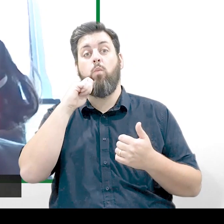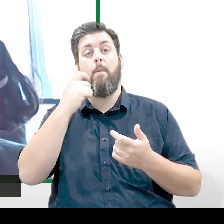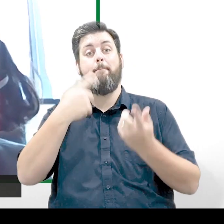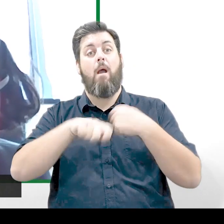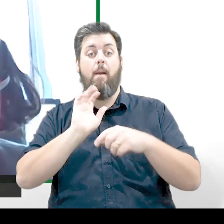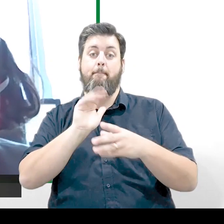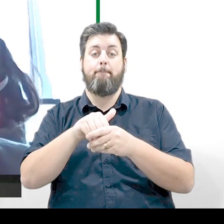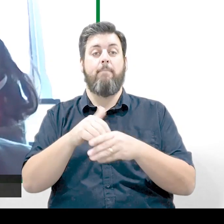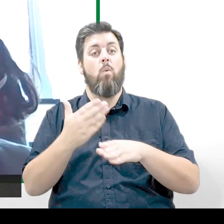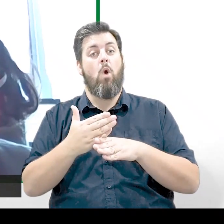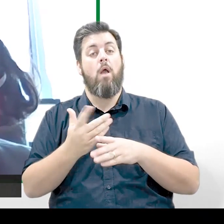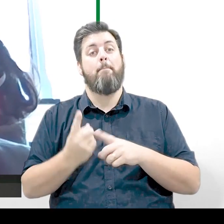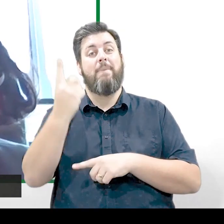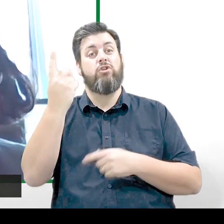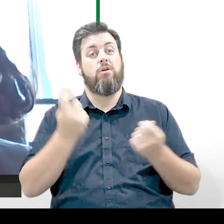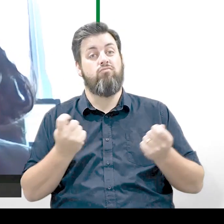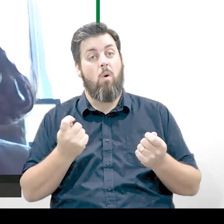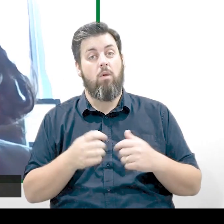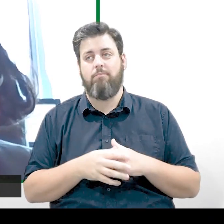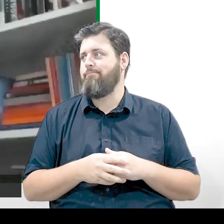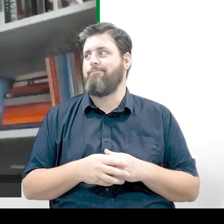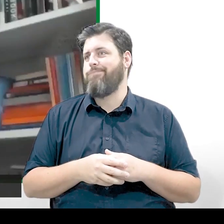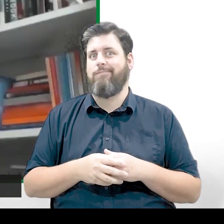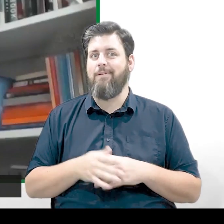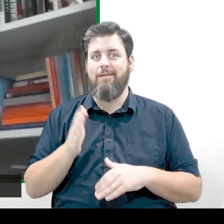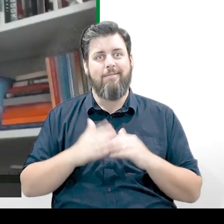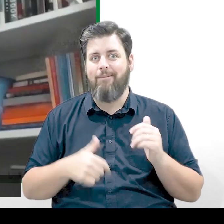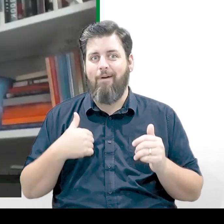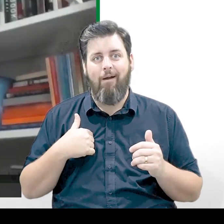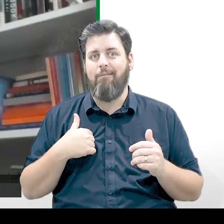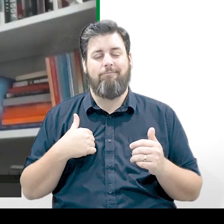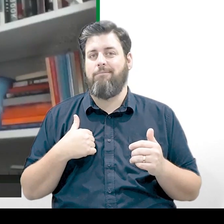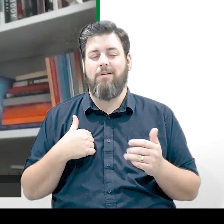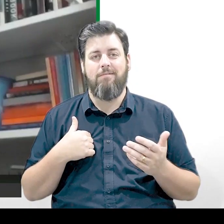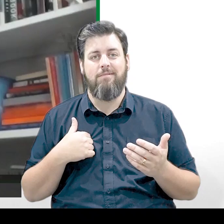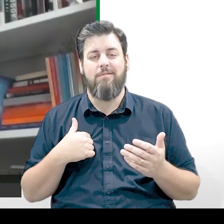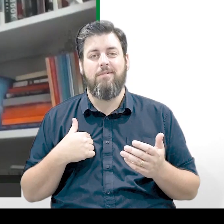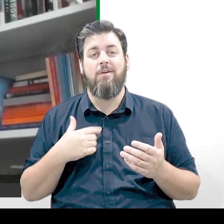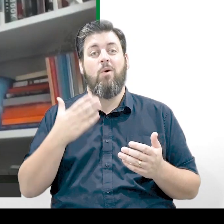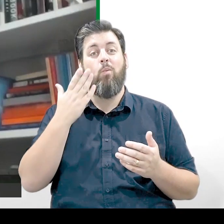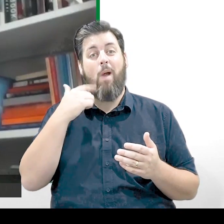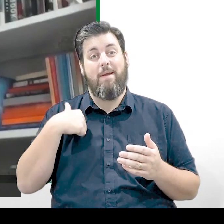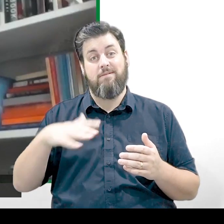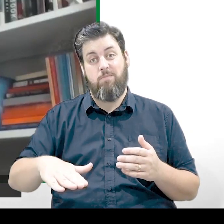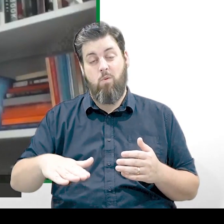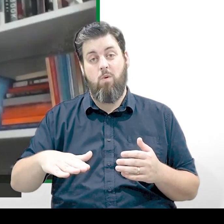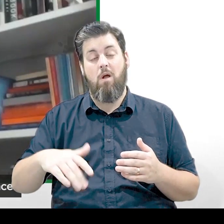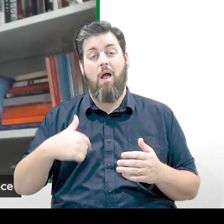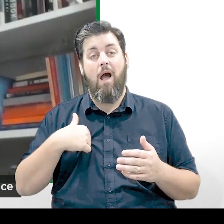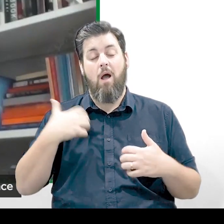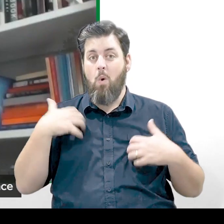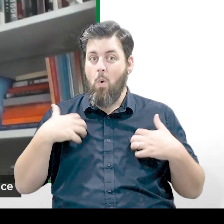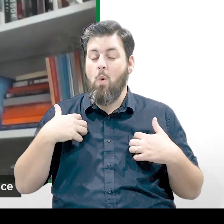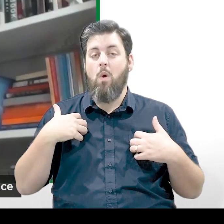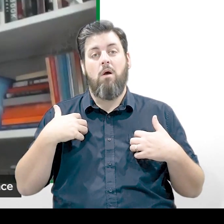work in mission control? I didn't. I really didn't. When I was little, I really enjoyed learning